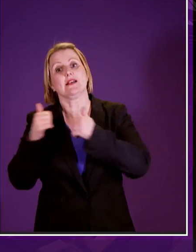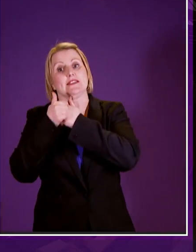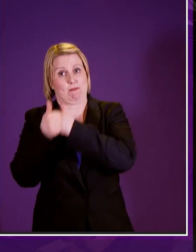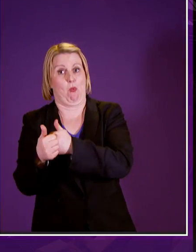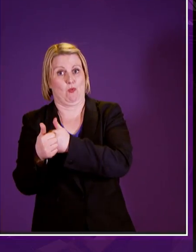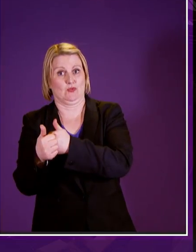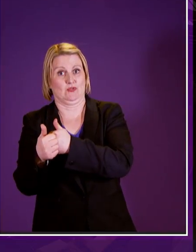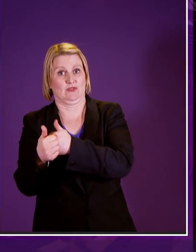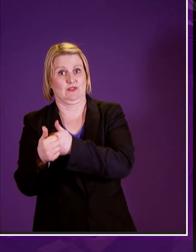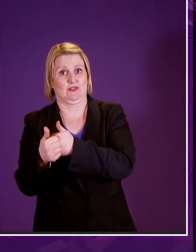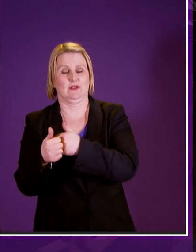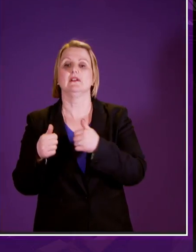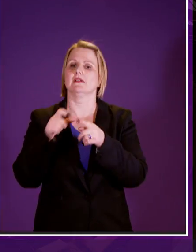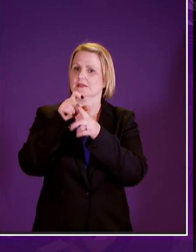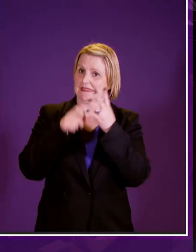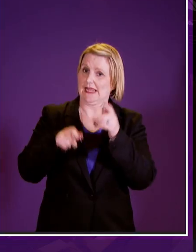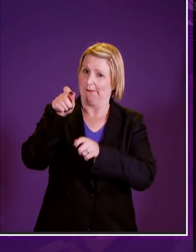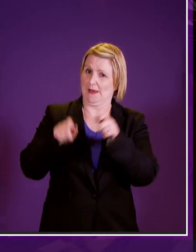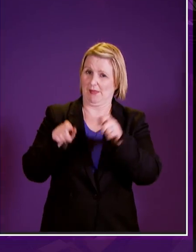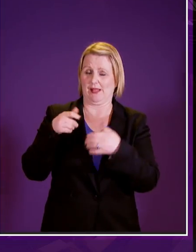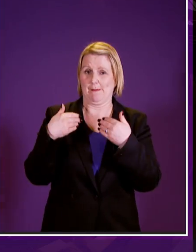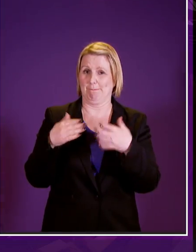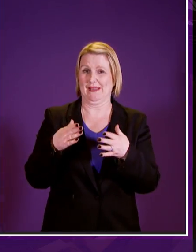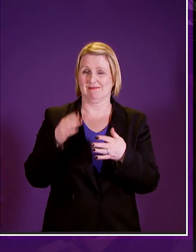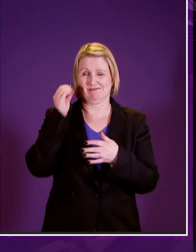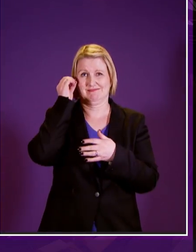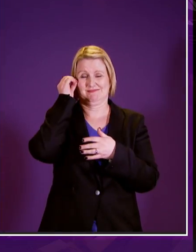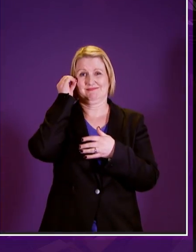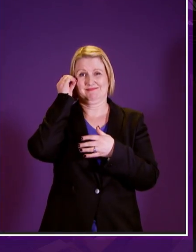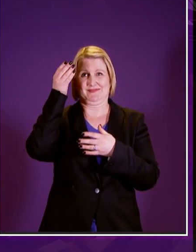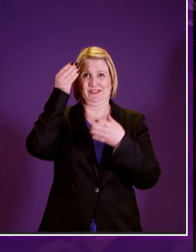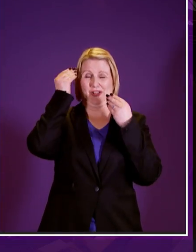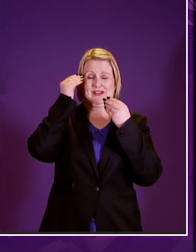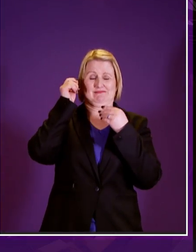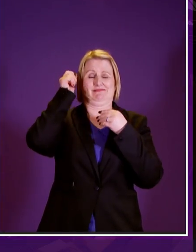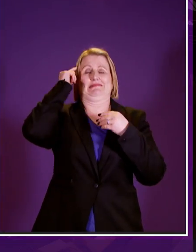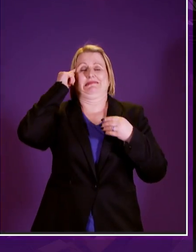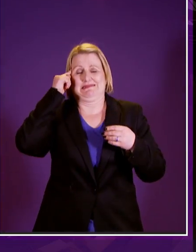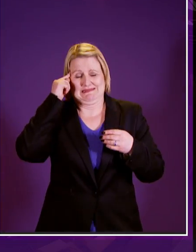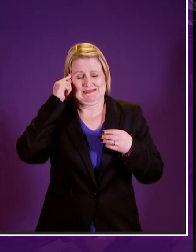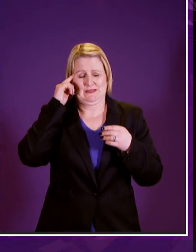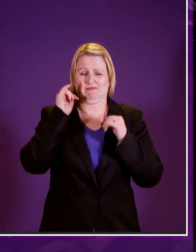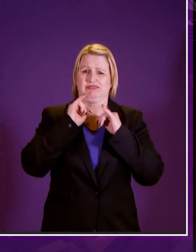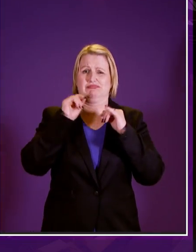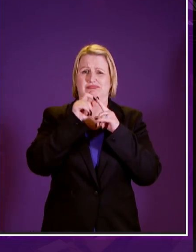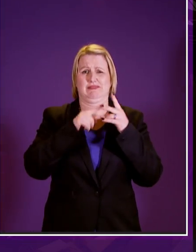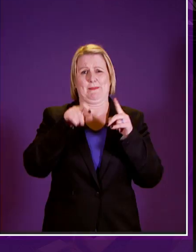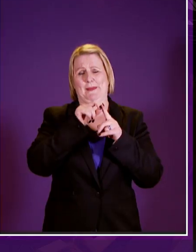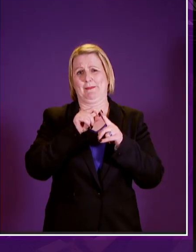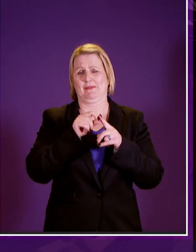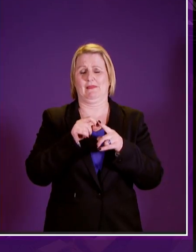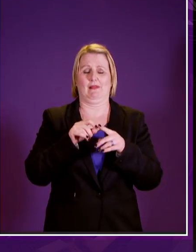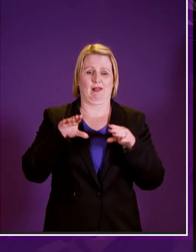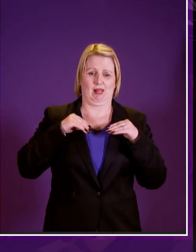and this decade disabled people have experienced that brutal transfer to pip and we can't repeat that and